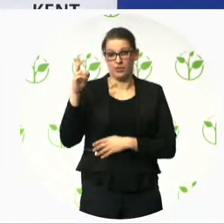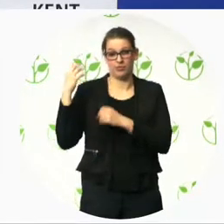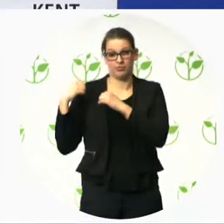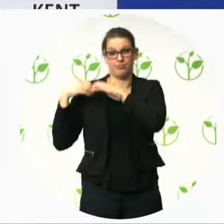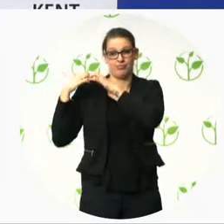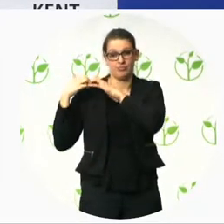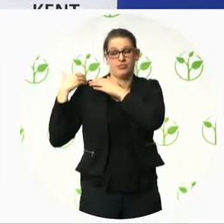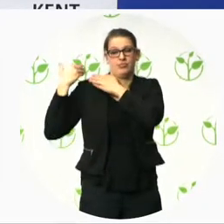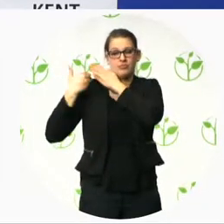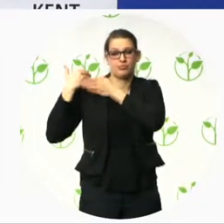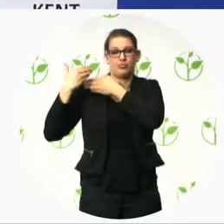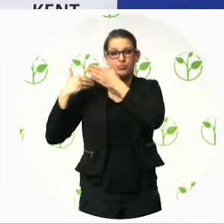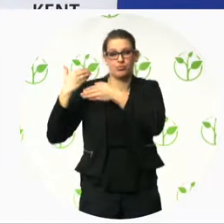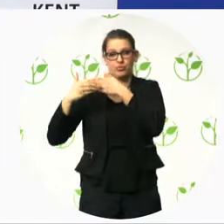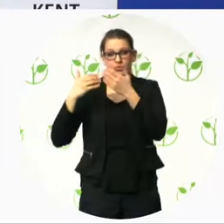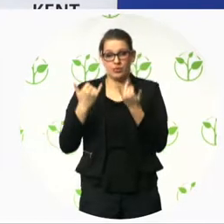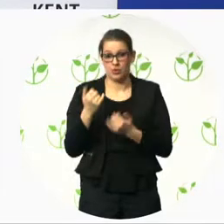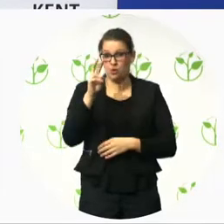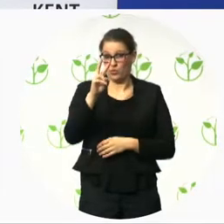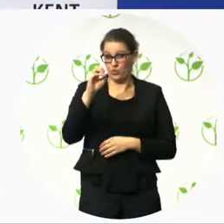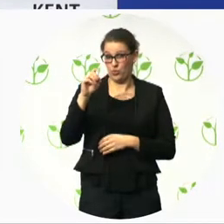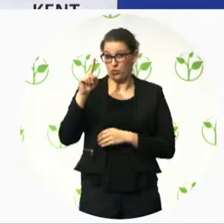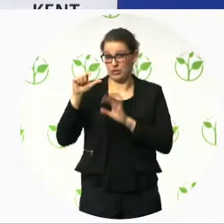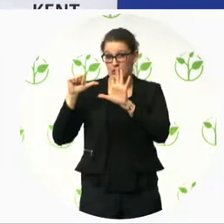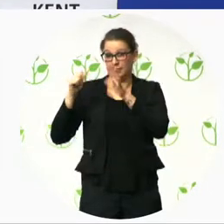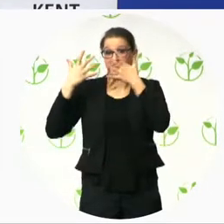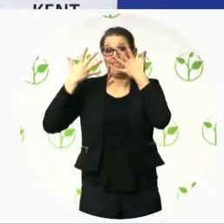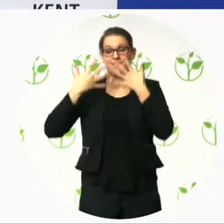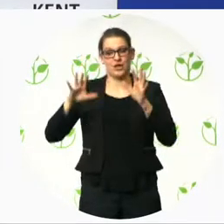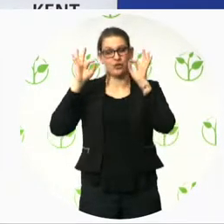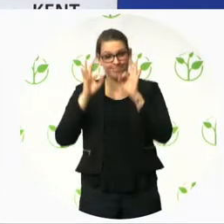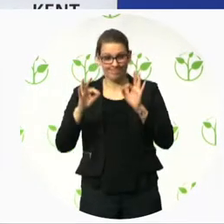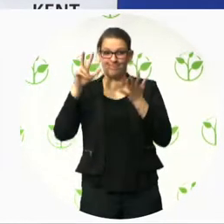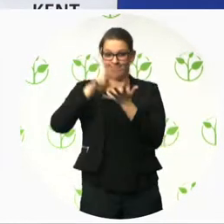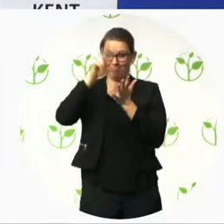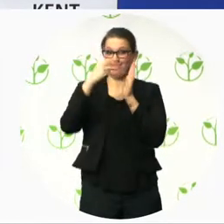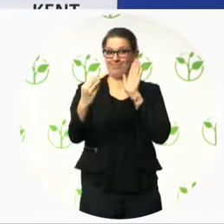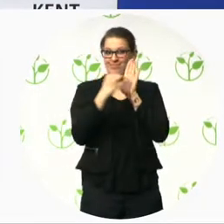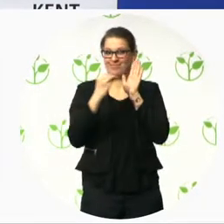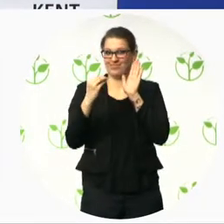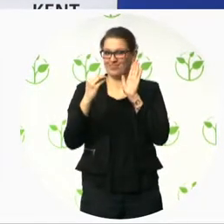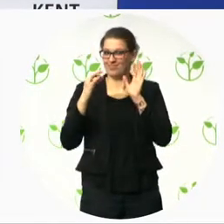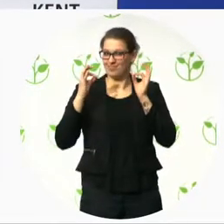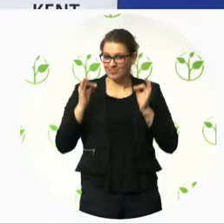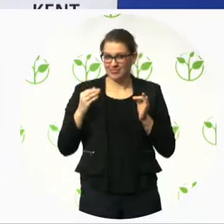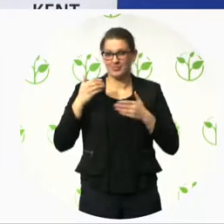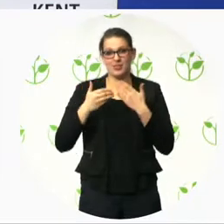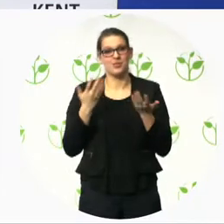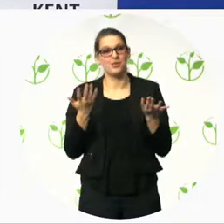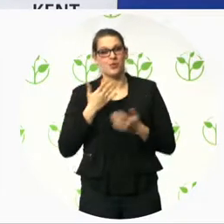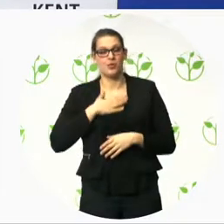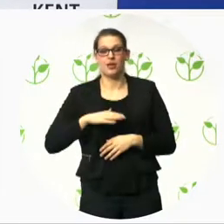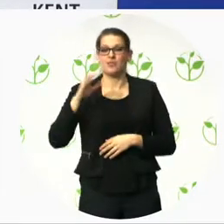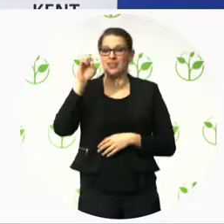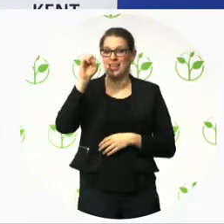in 2016. It needed the dedication and commitment of the European Parliament and of the Council